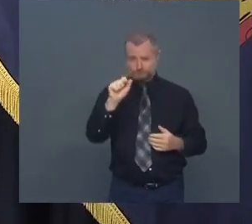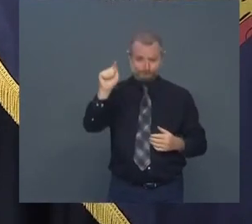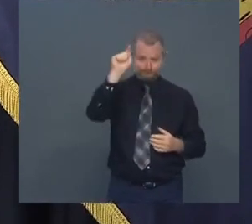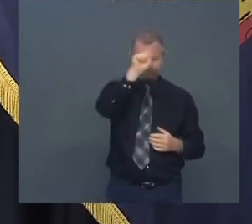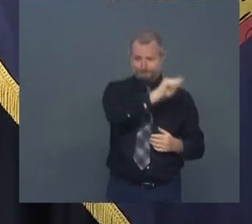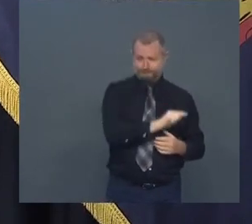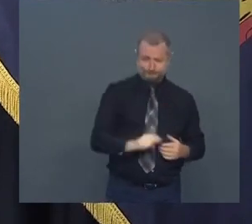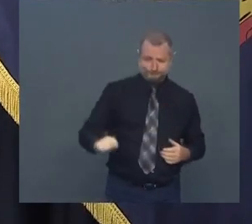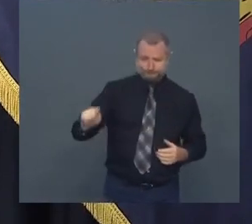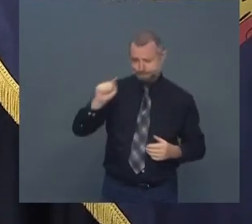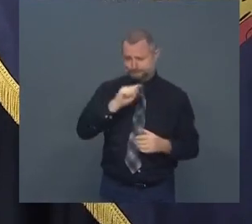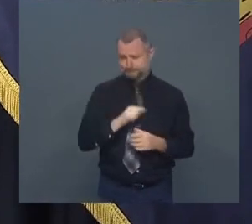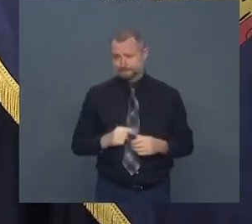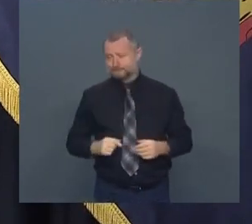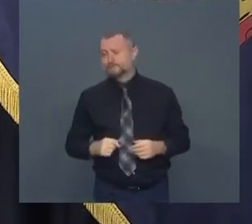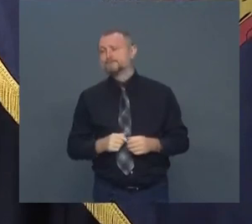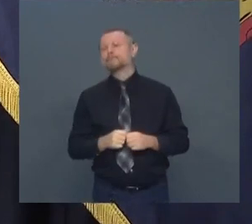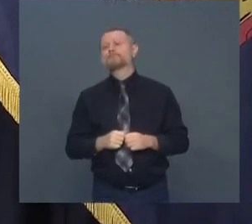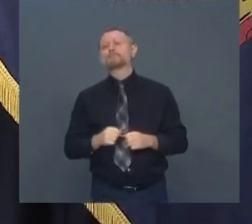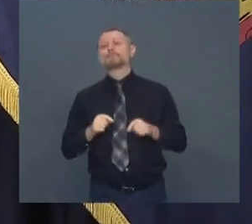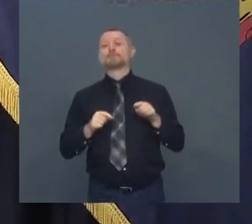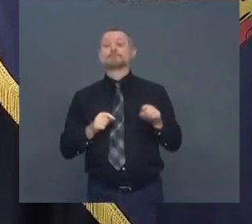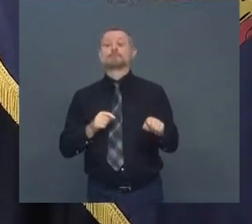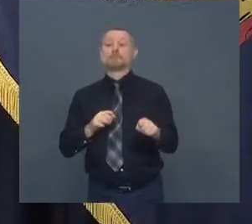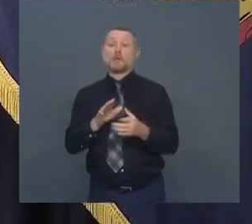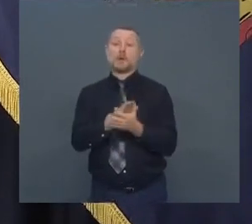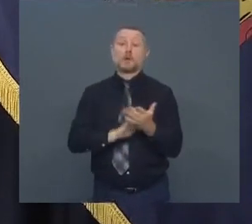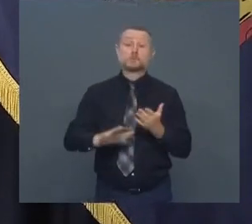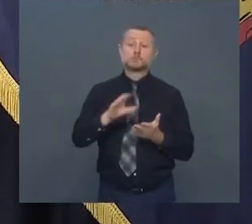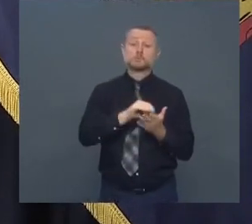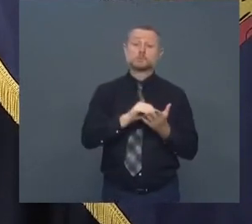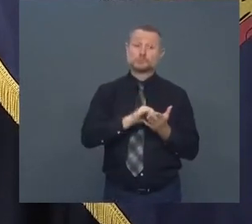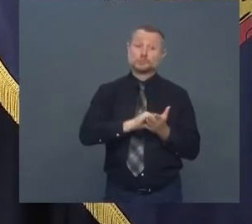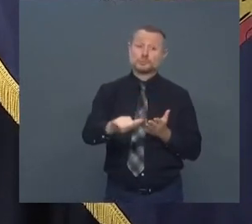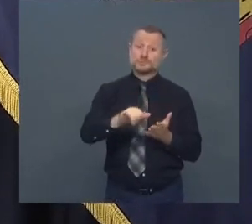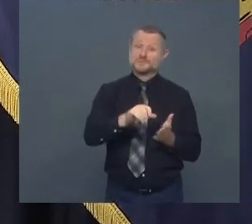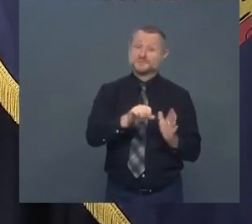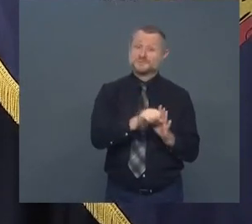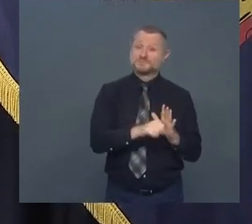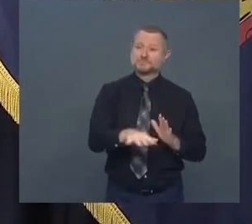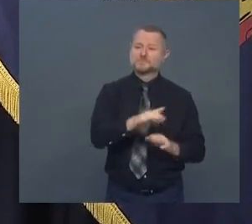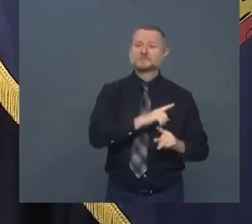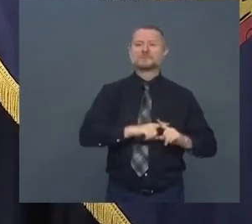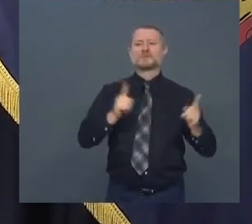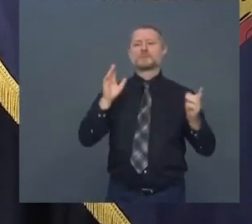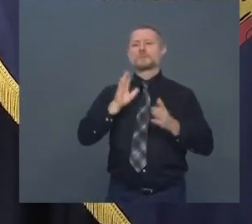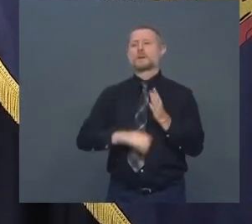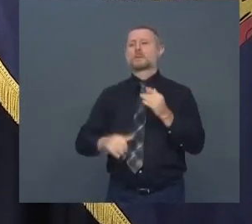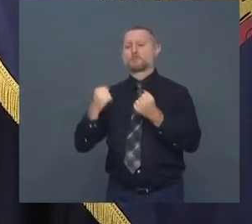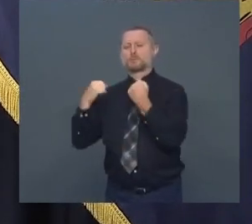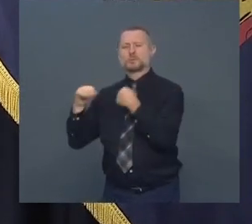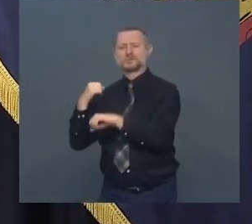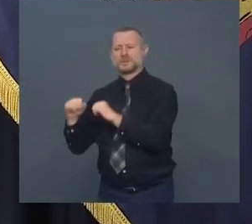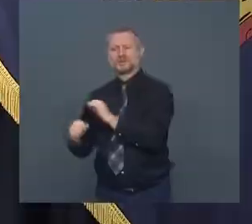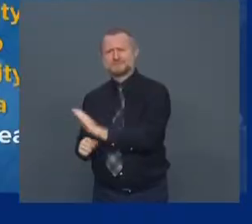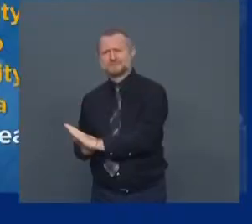These colleges in the state of New York. This did not happen with the protests. It didn't.